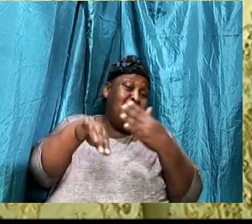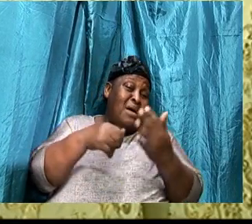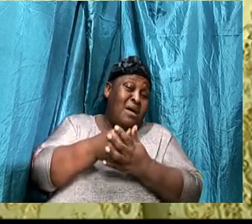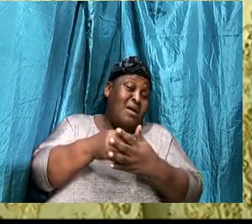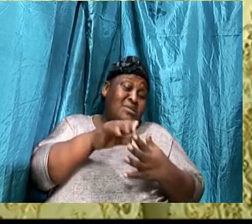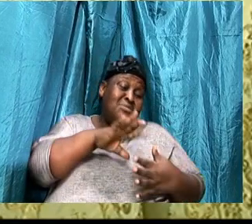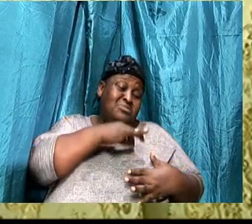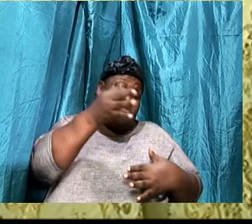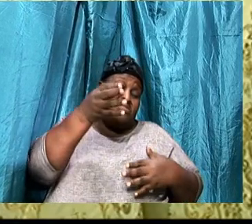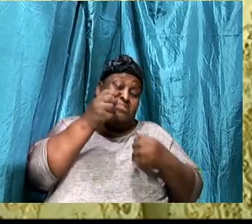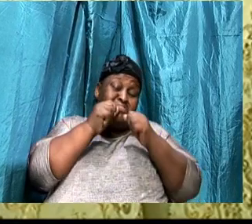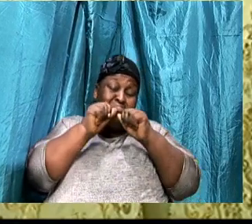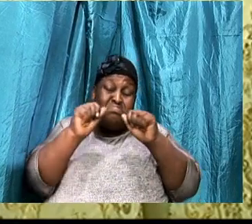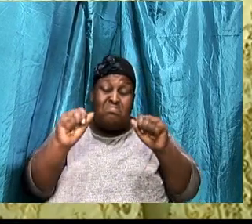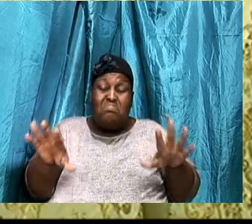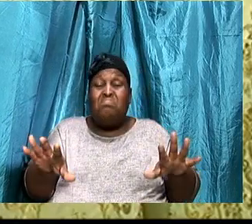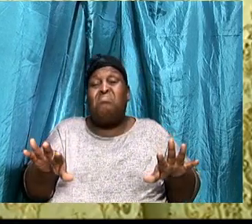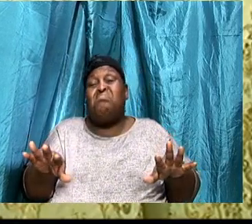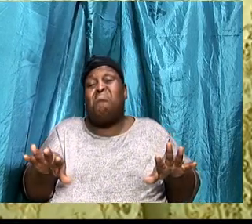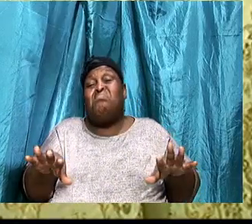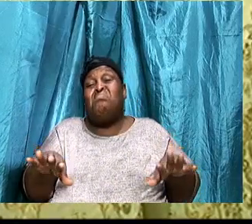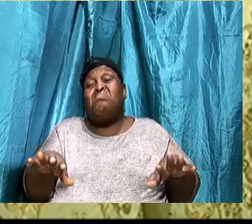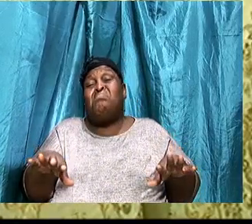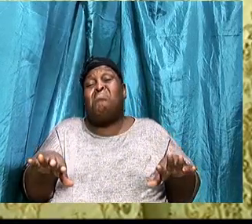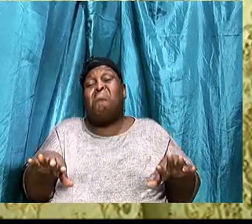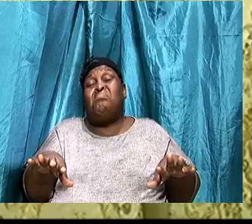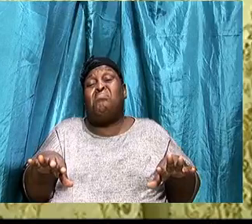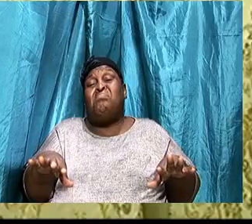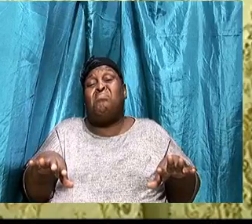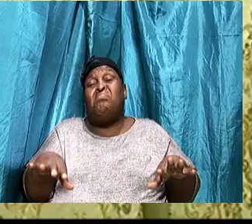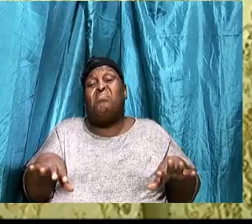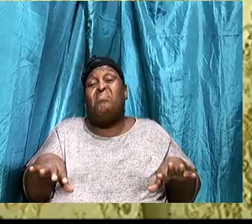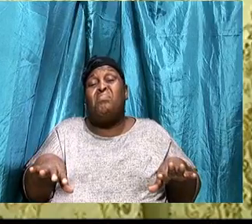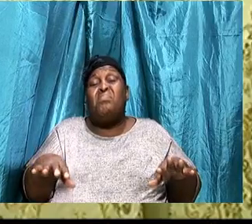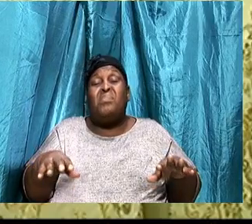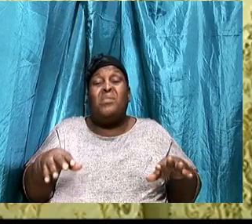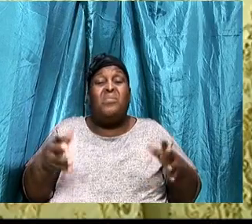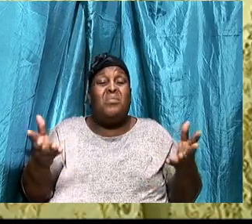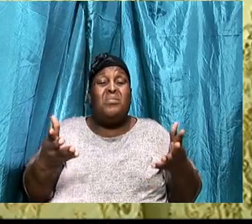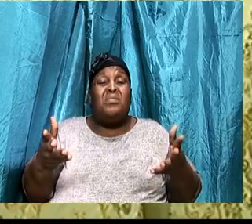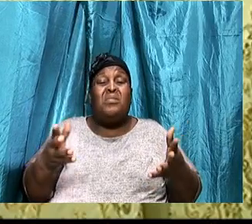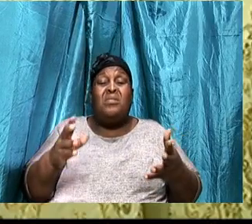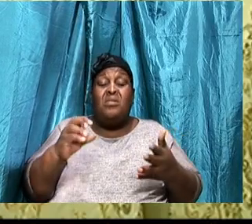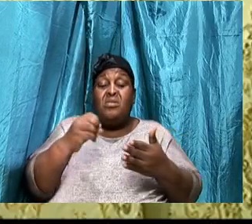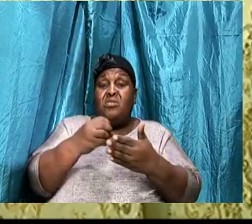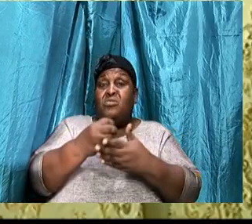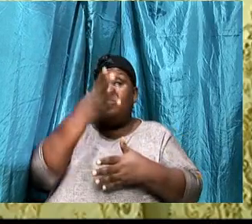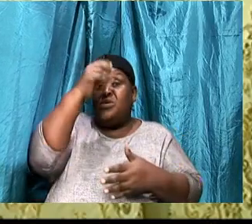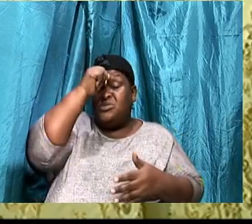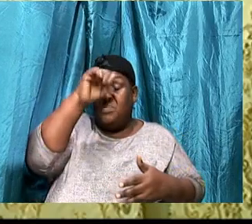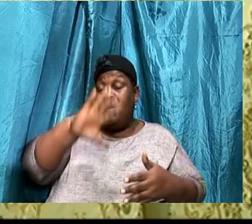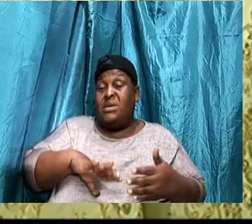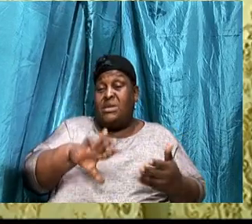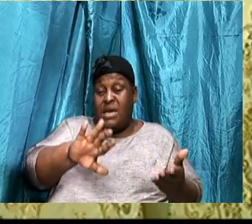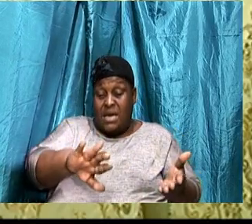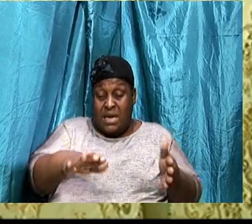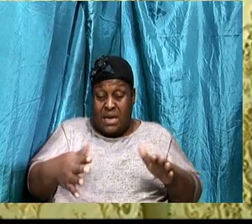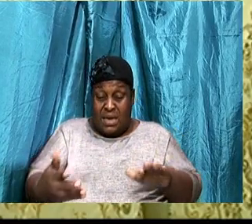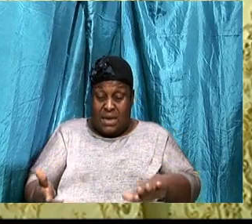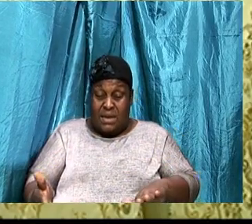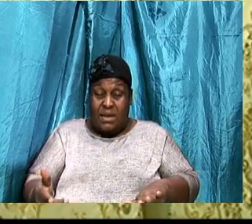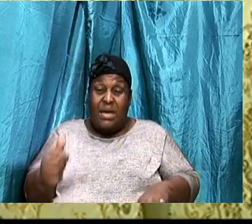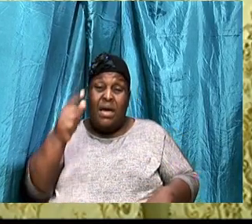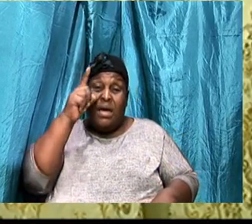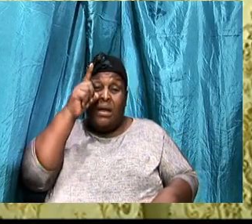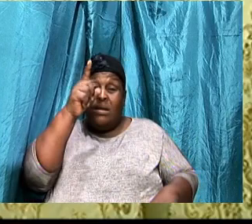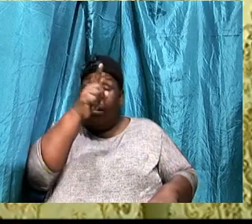Hallelujah, He was blessed, With all spiritual blessing, And what happened, The rich man died, And I told you earlier on, That the rich